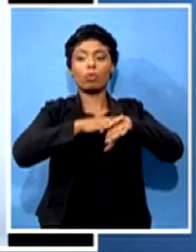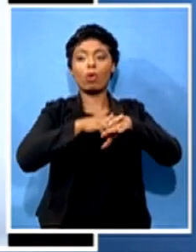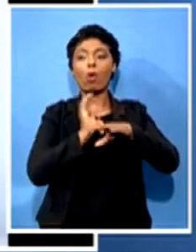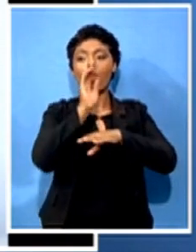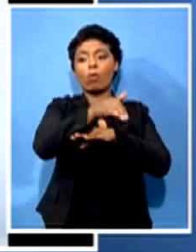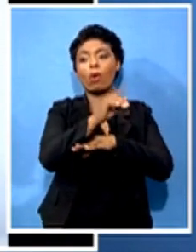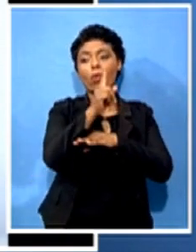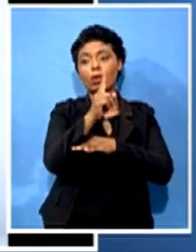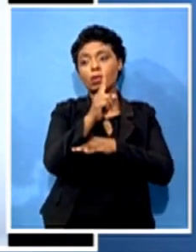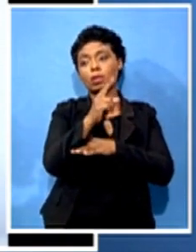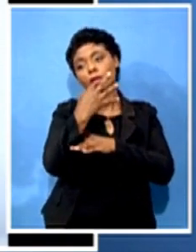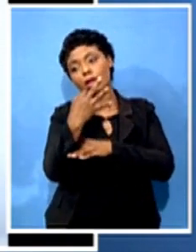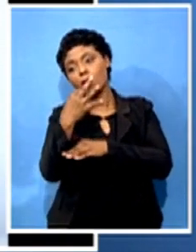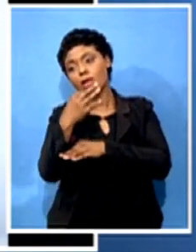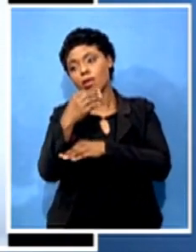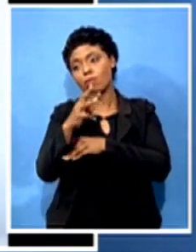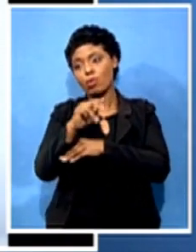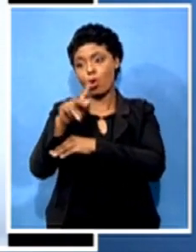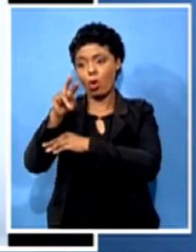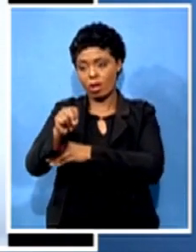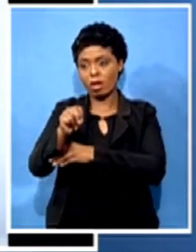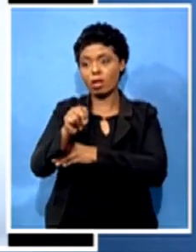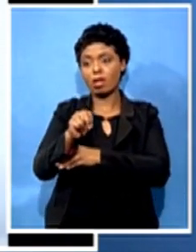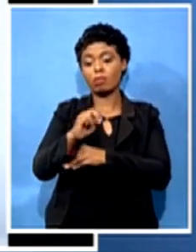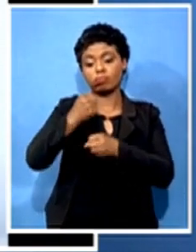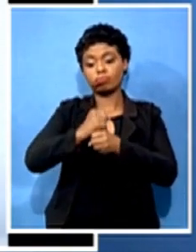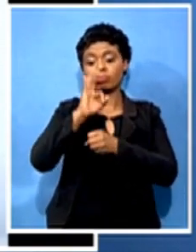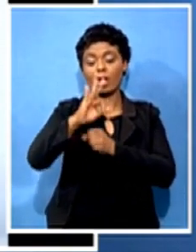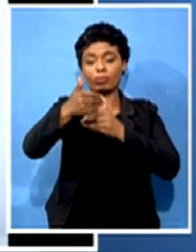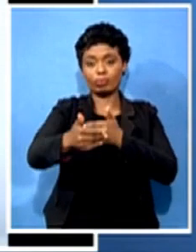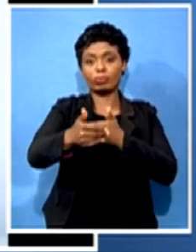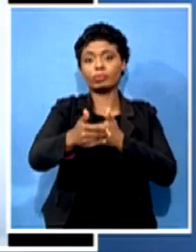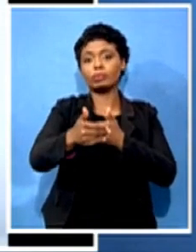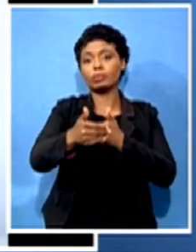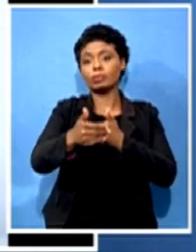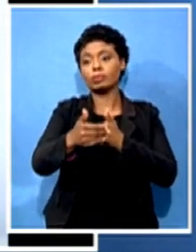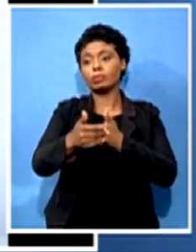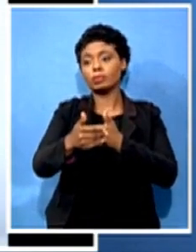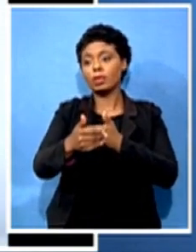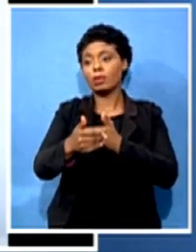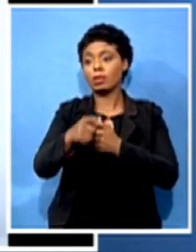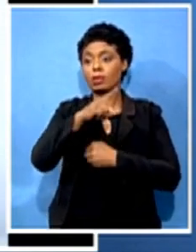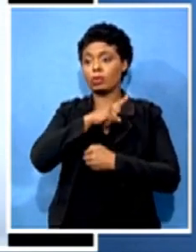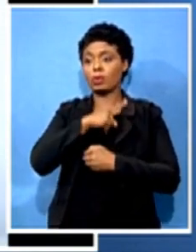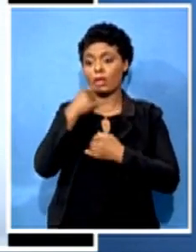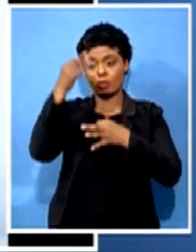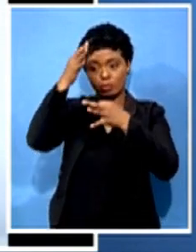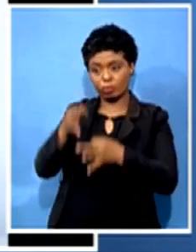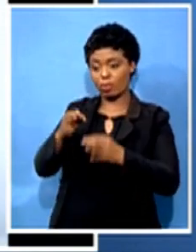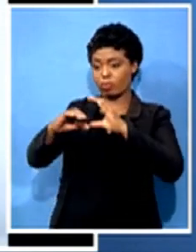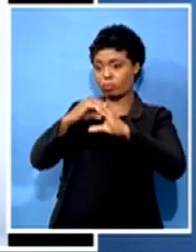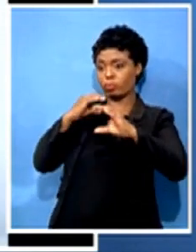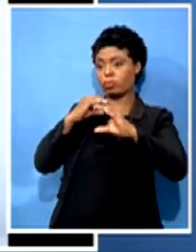project, there's no doubt that this infrastructure investment will be tied to local content requirements. You know, so while foreign